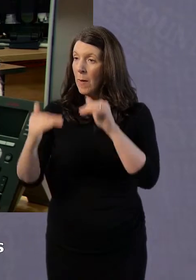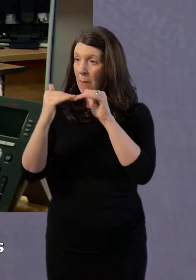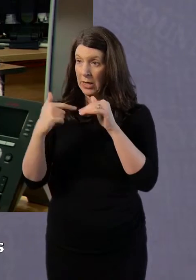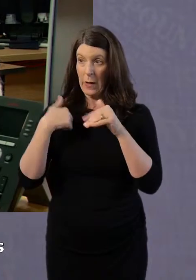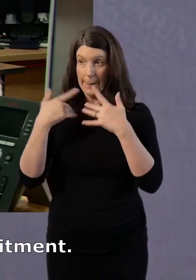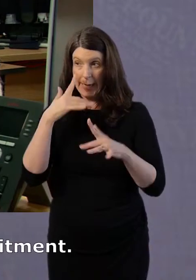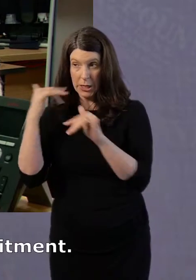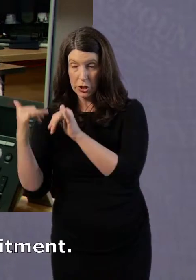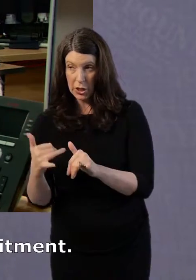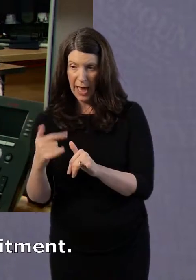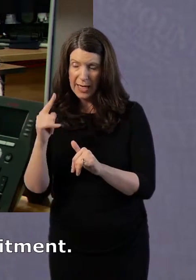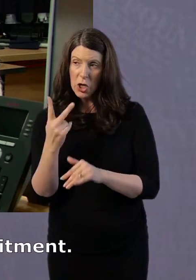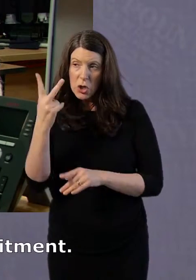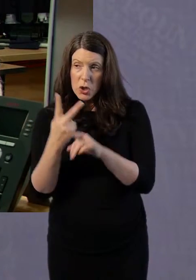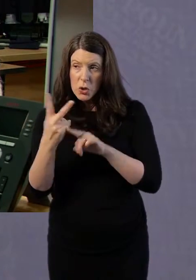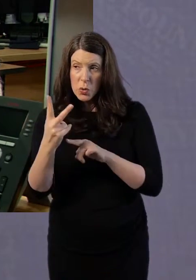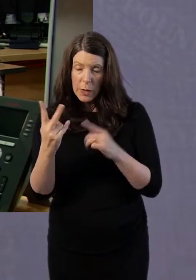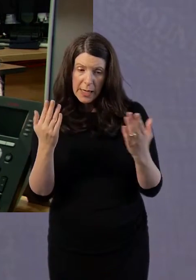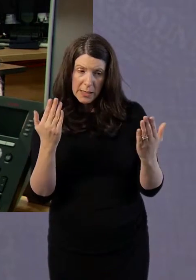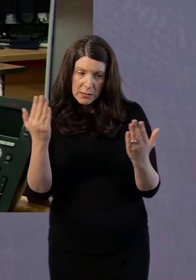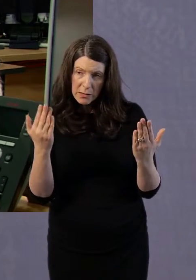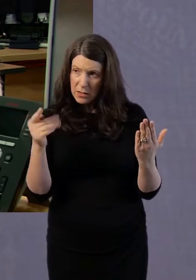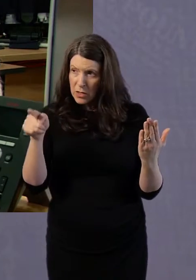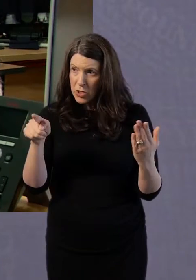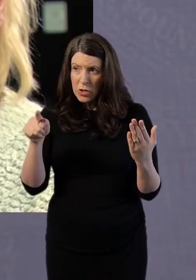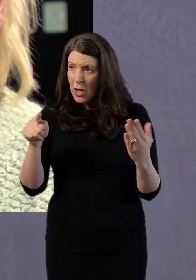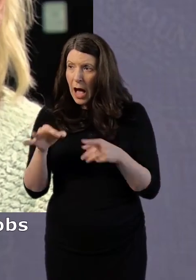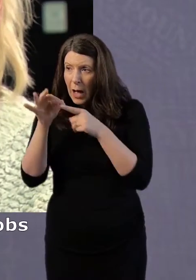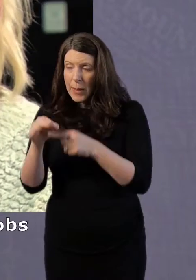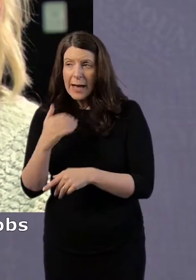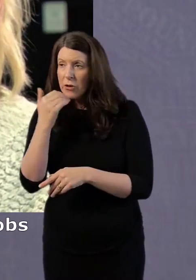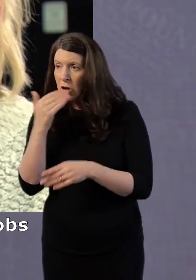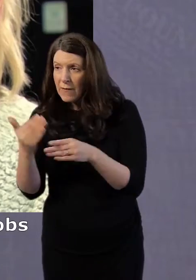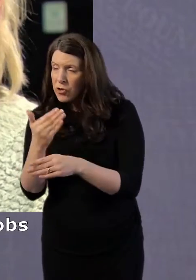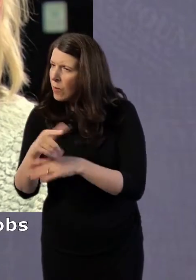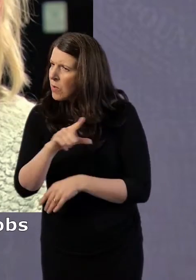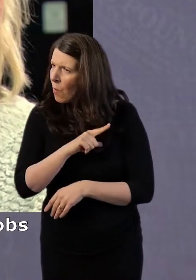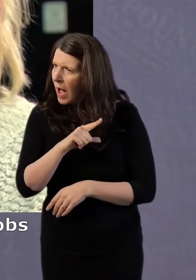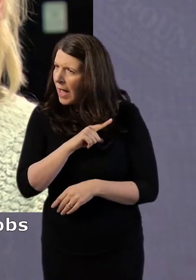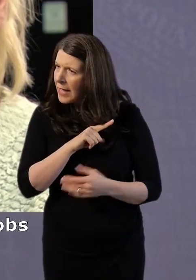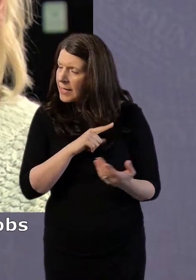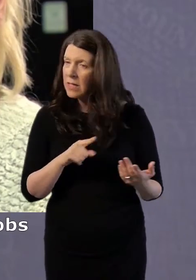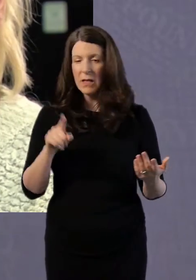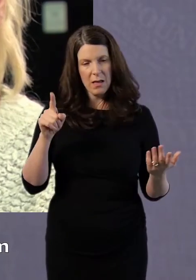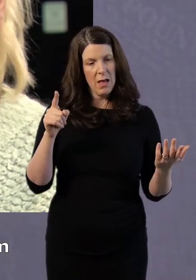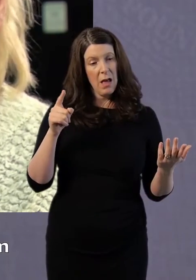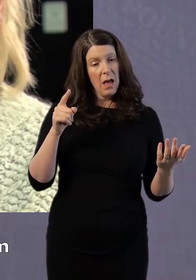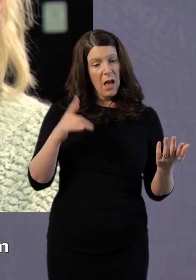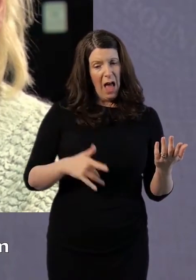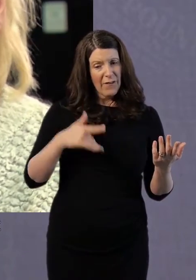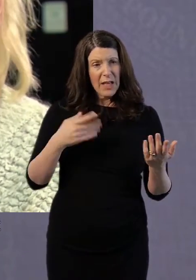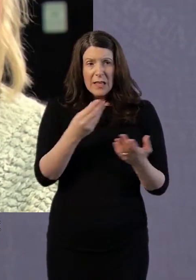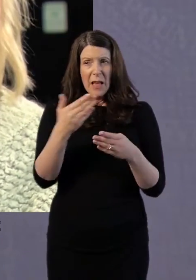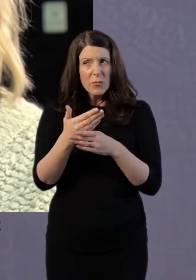for the right number of jobs we agreed in your claimant commitment. Why is that? I didn't think some of these jobs were worth applying for. I would